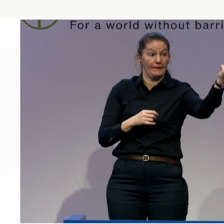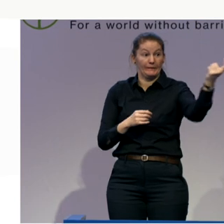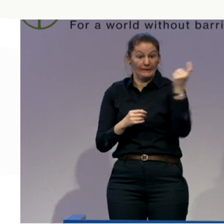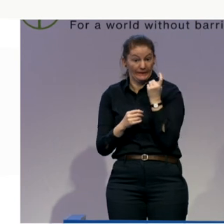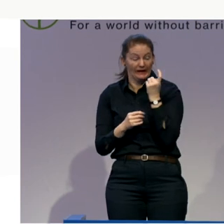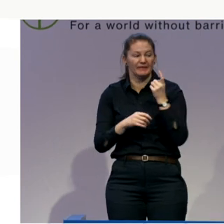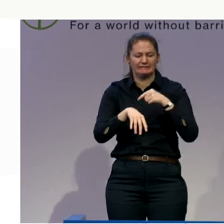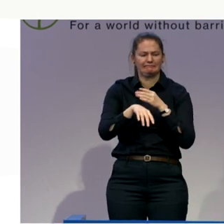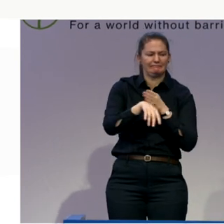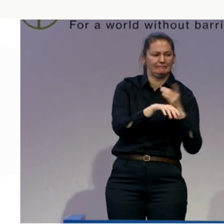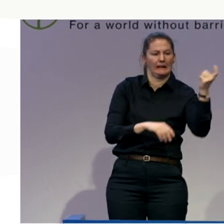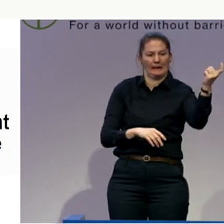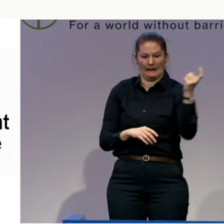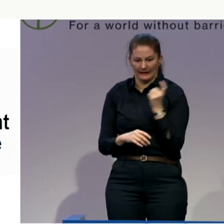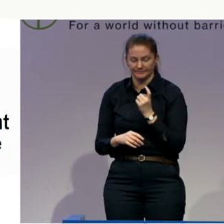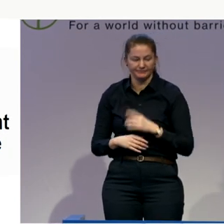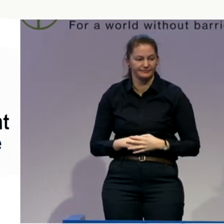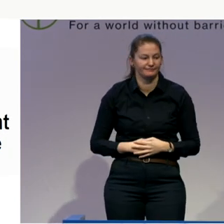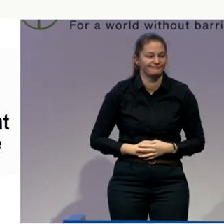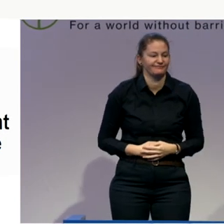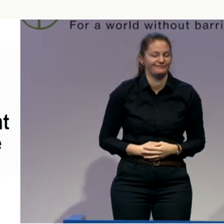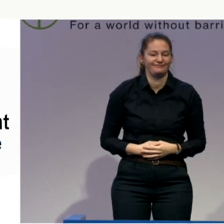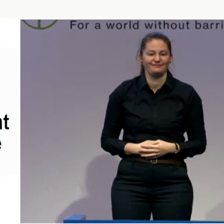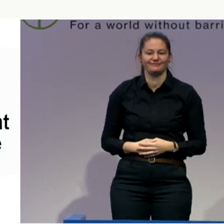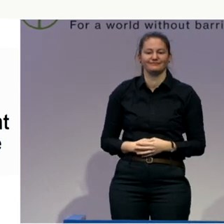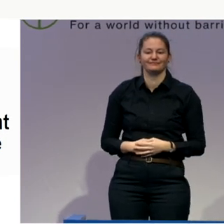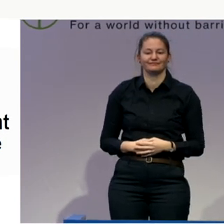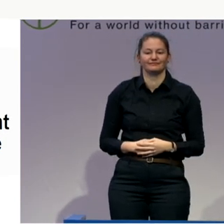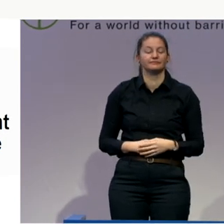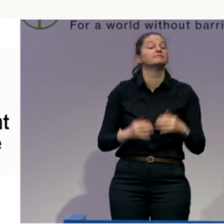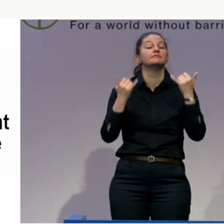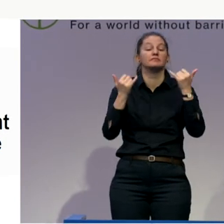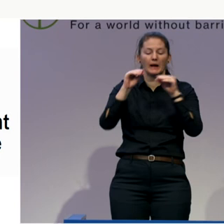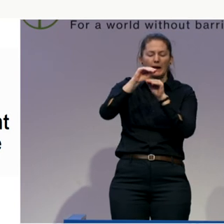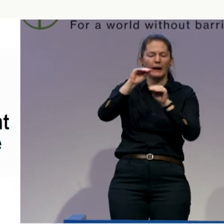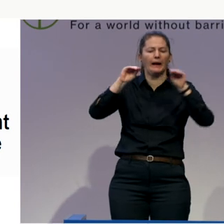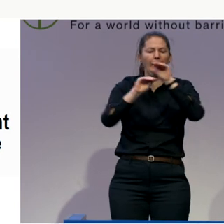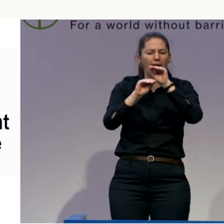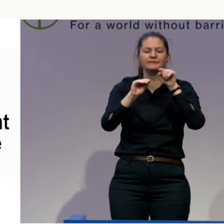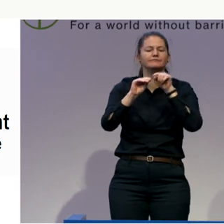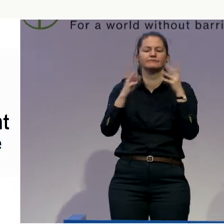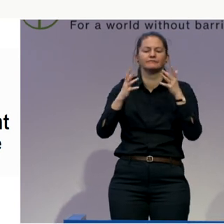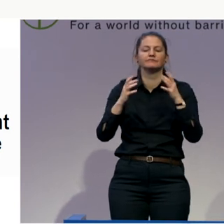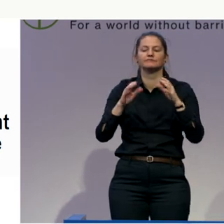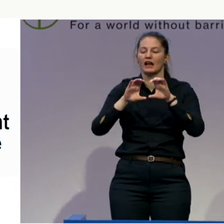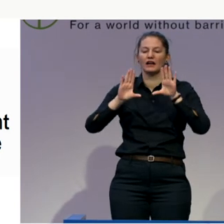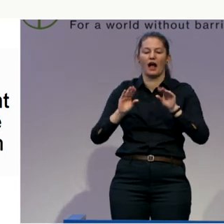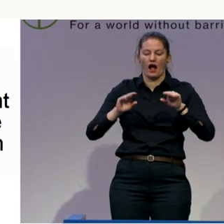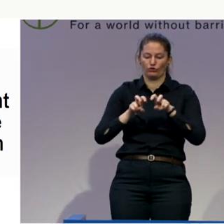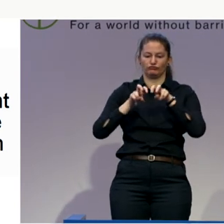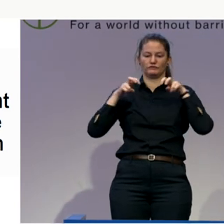do... We are going to actually have our couch session with Tom Butcher first. And then it will be followed